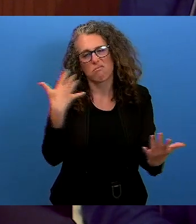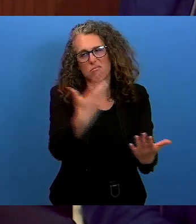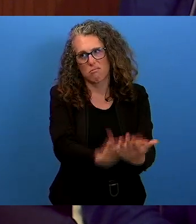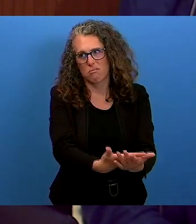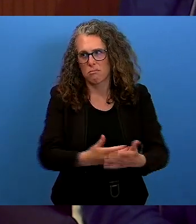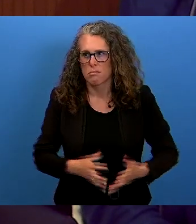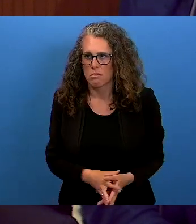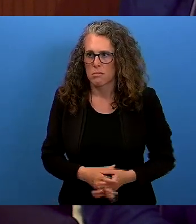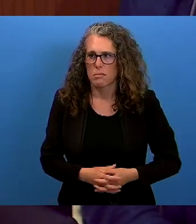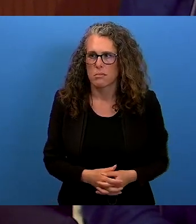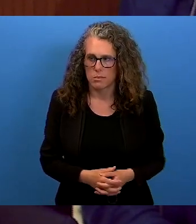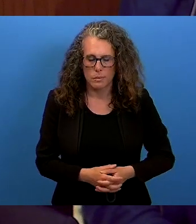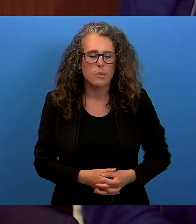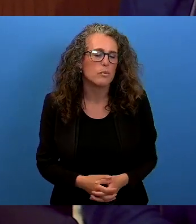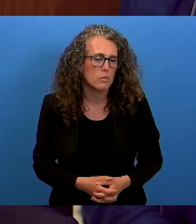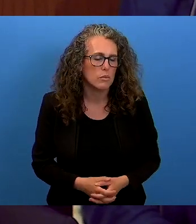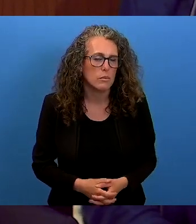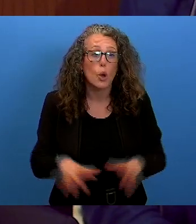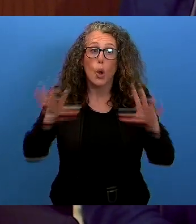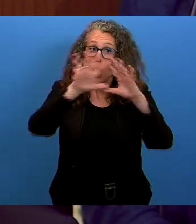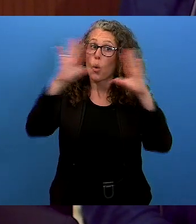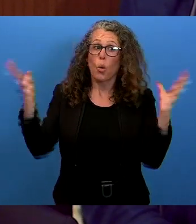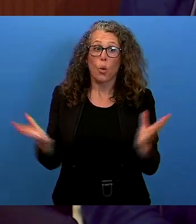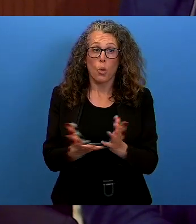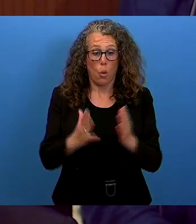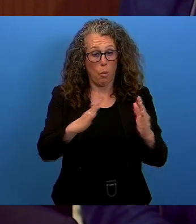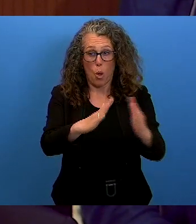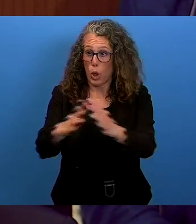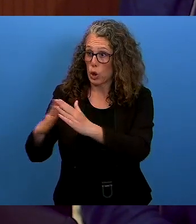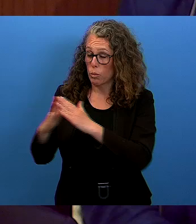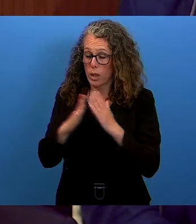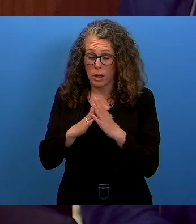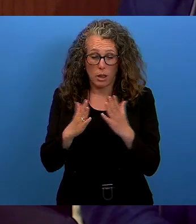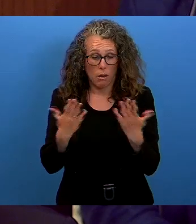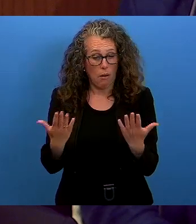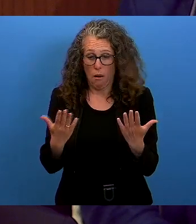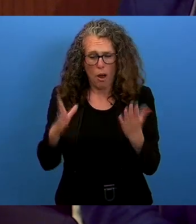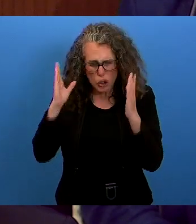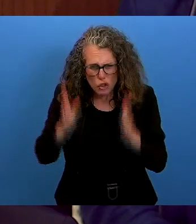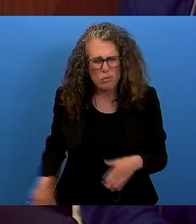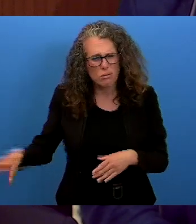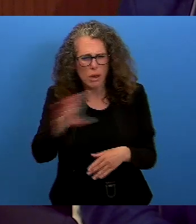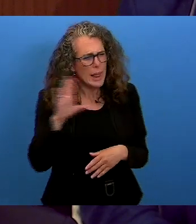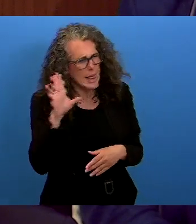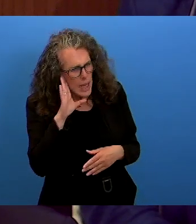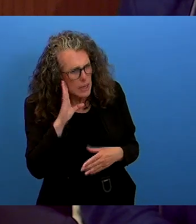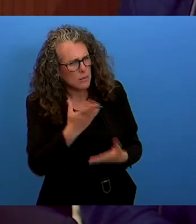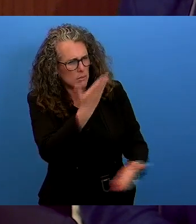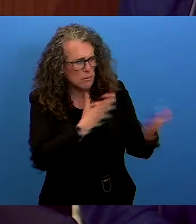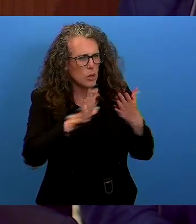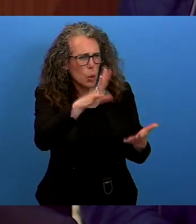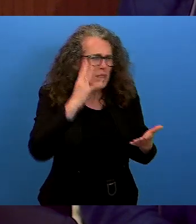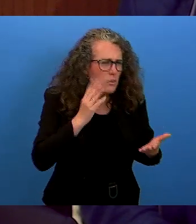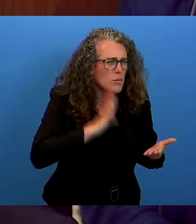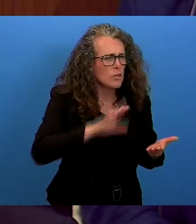The global community has much to gain by listening to your experience and your knowledge.